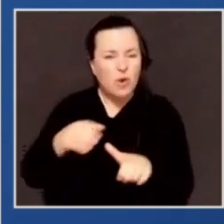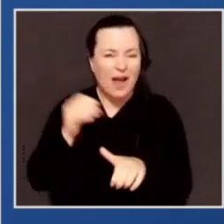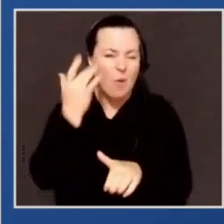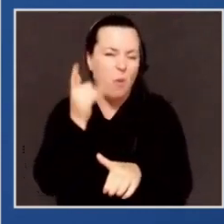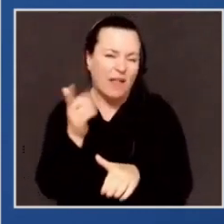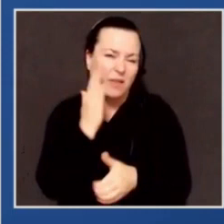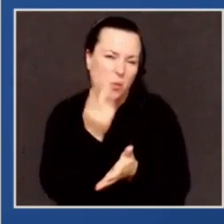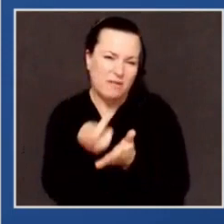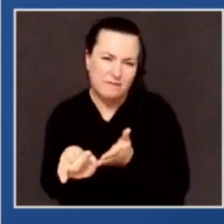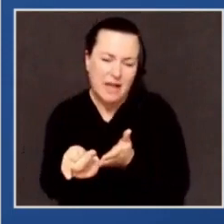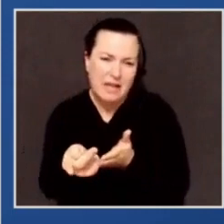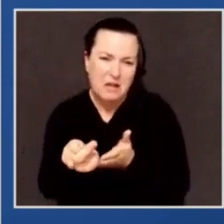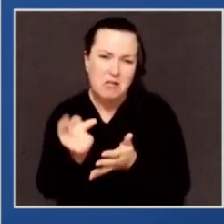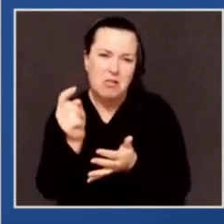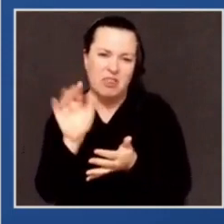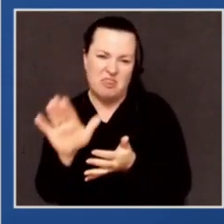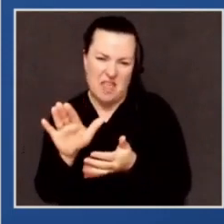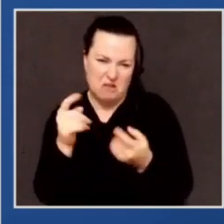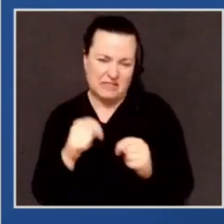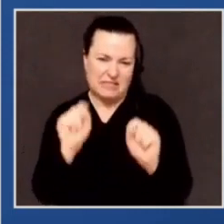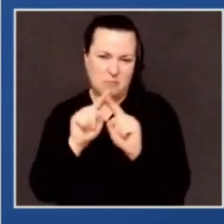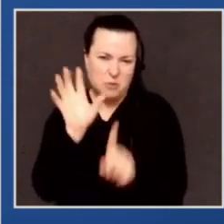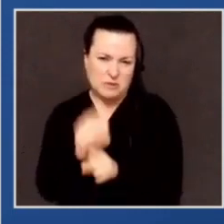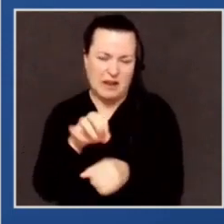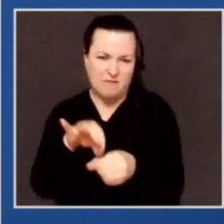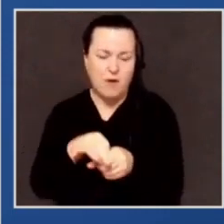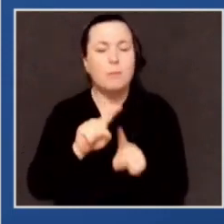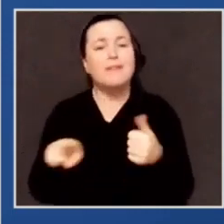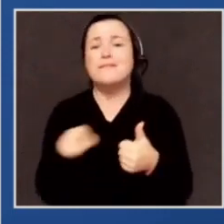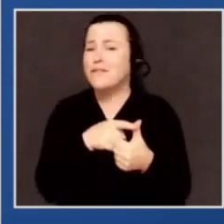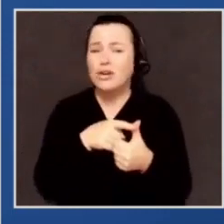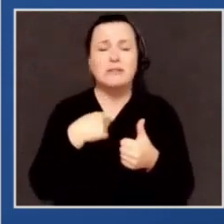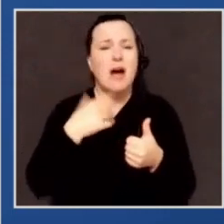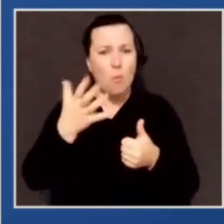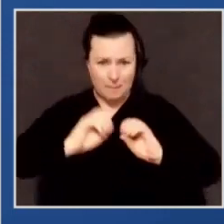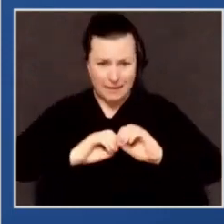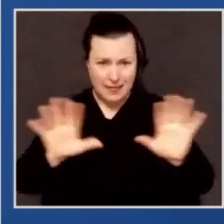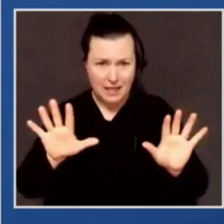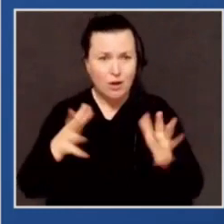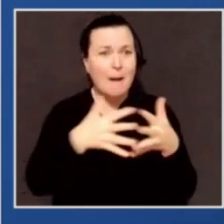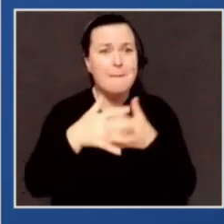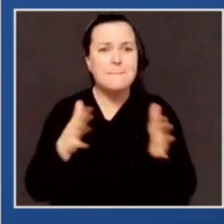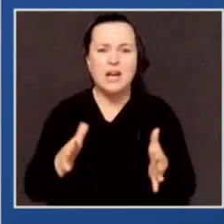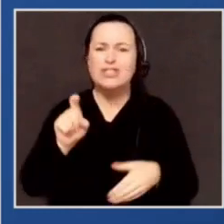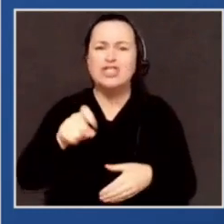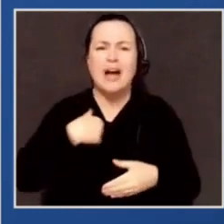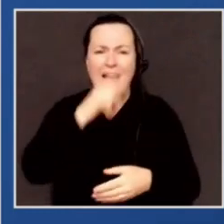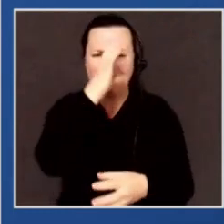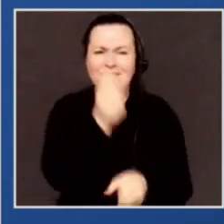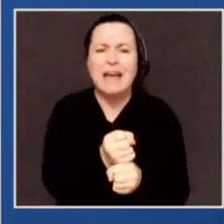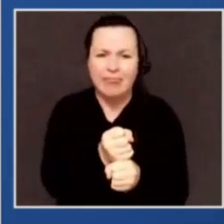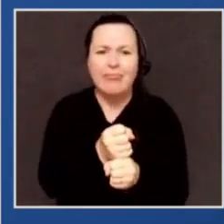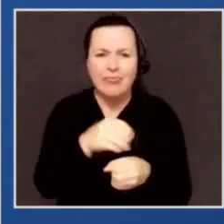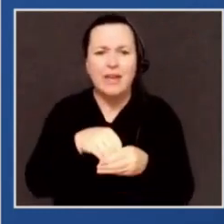basic foundational points. Americans should have faith in the voting process. They should have a constitutional